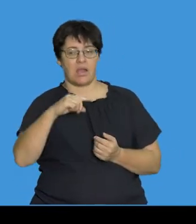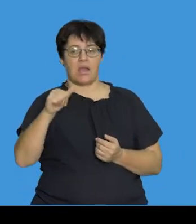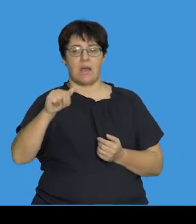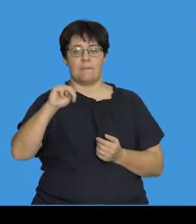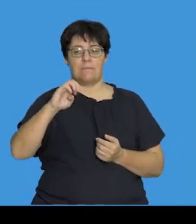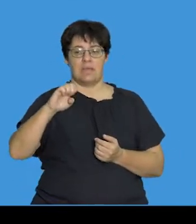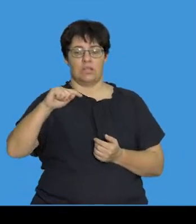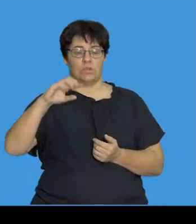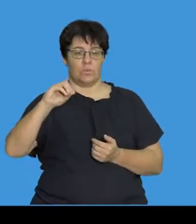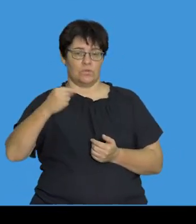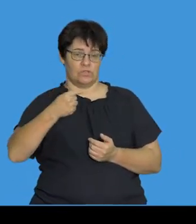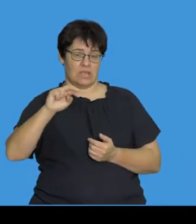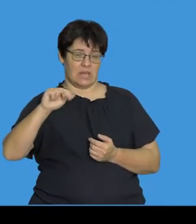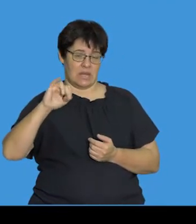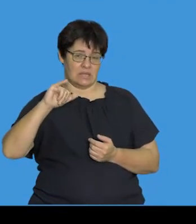gametogenesis.